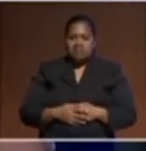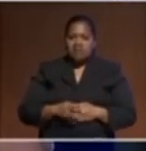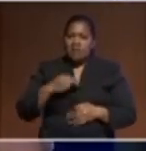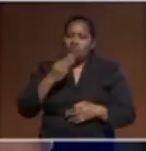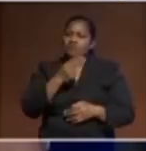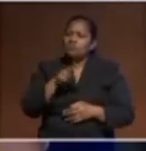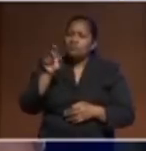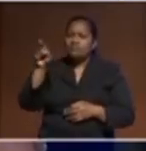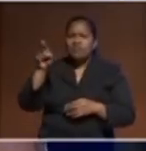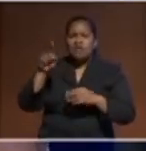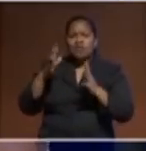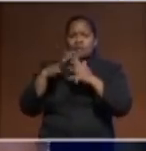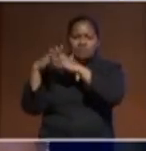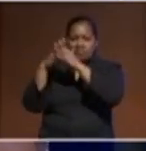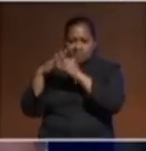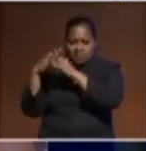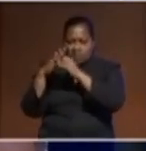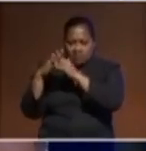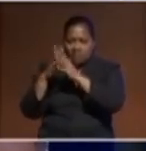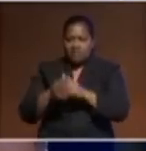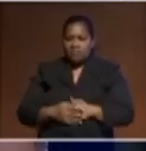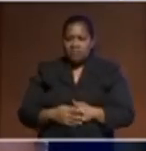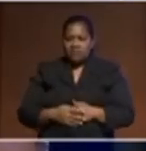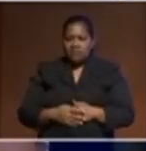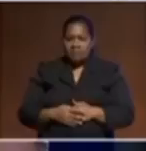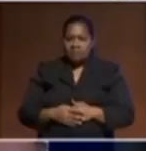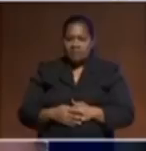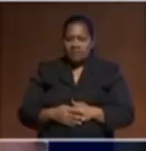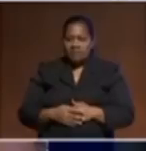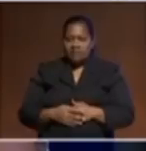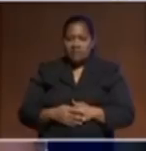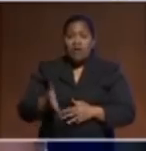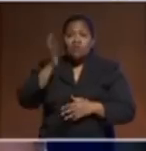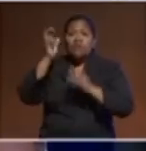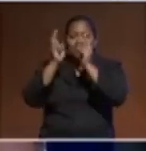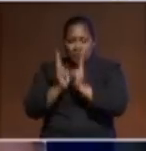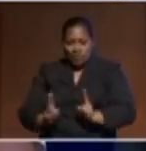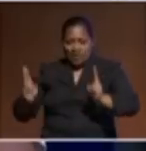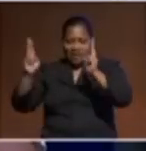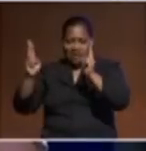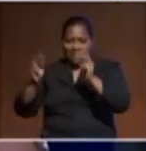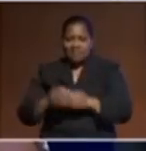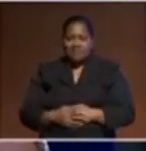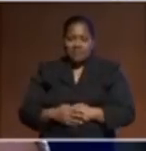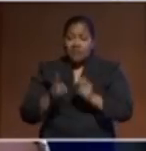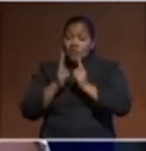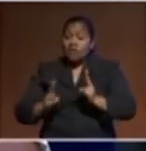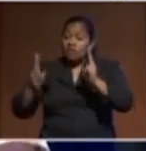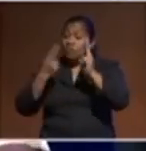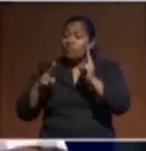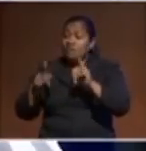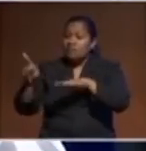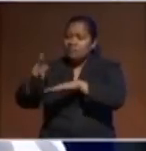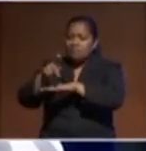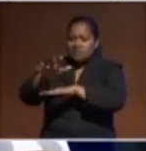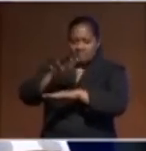And so I want to pick out a point that the United Nations were the Pacific Island countries where I